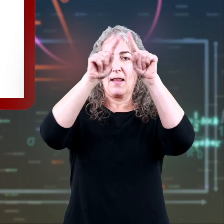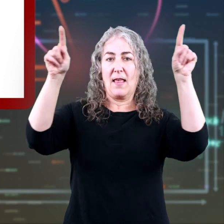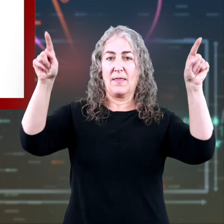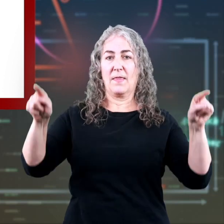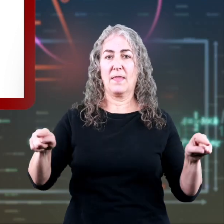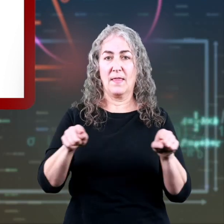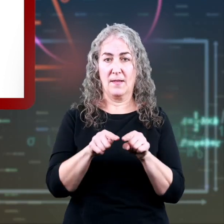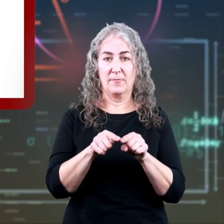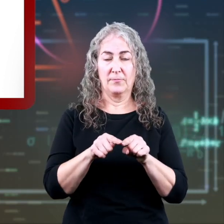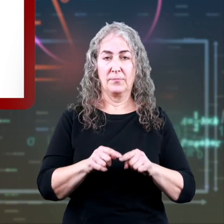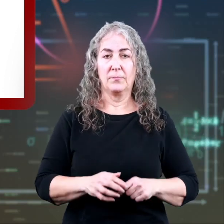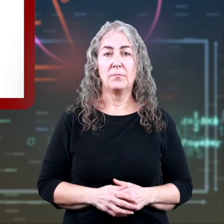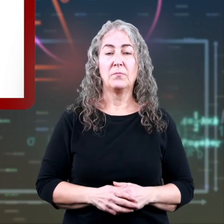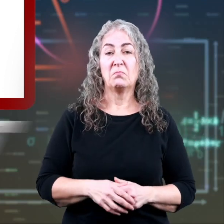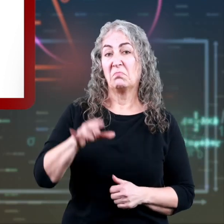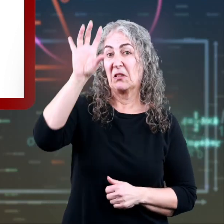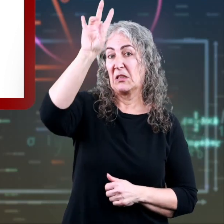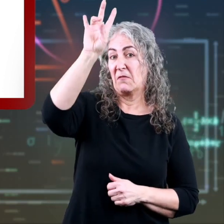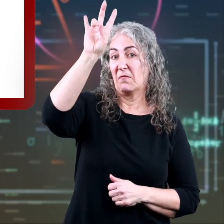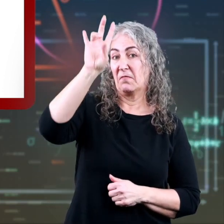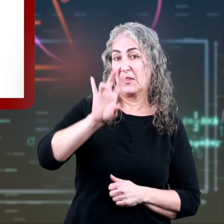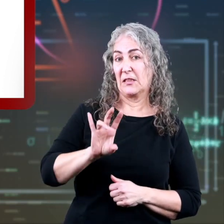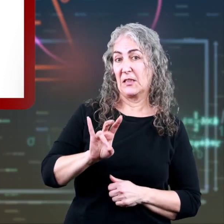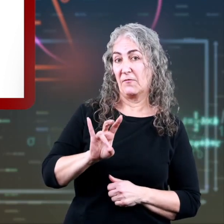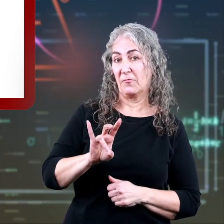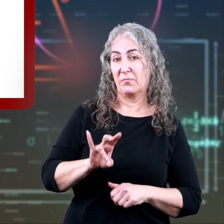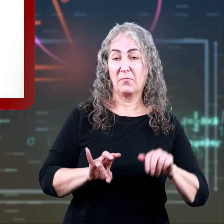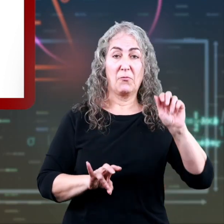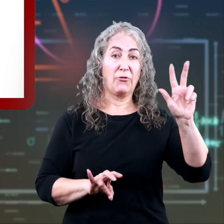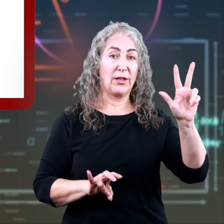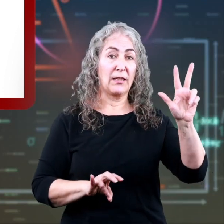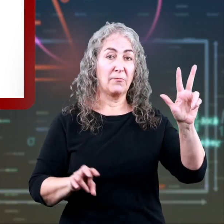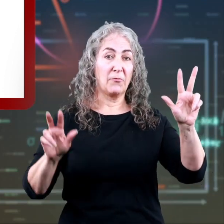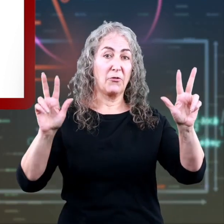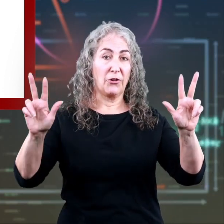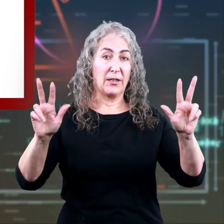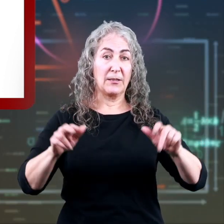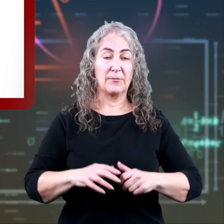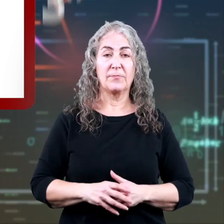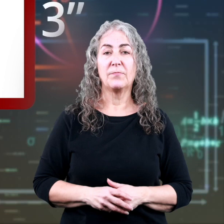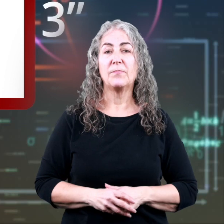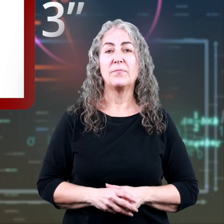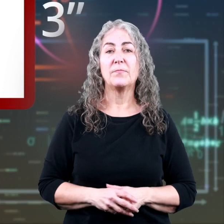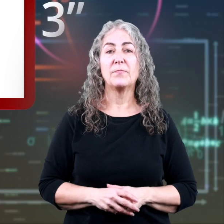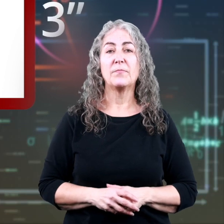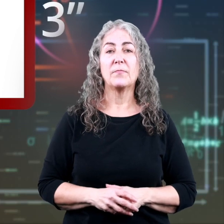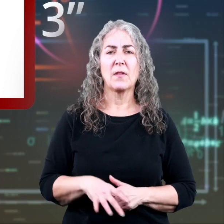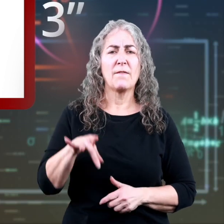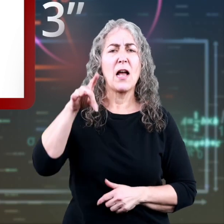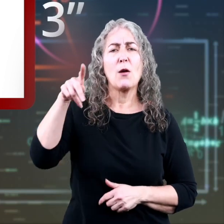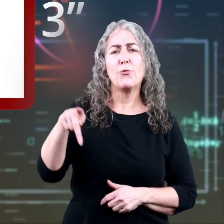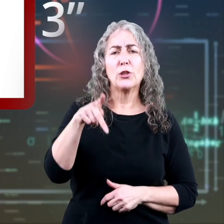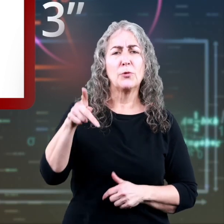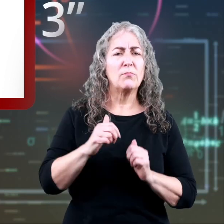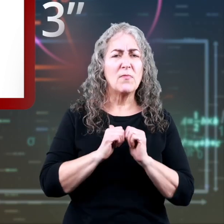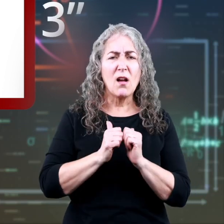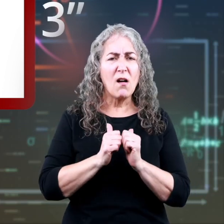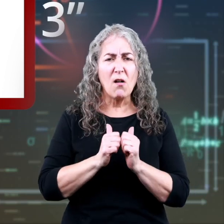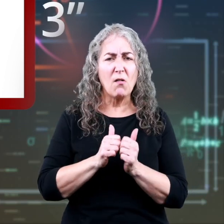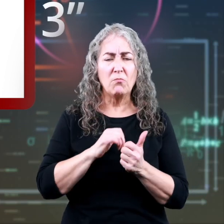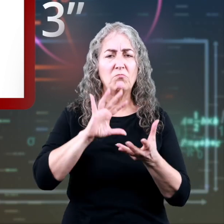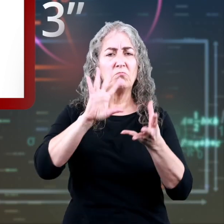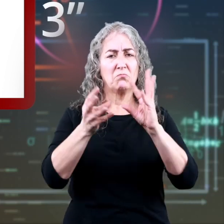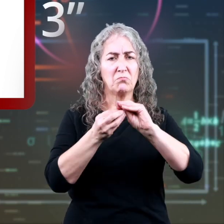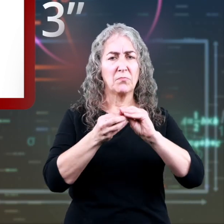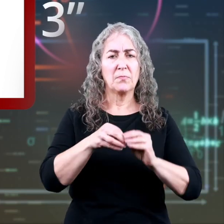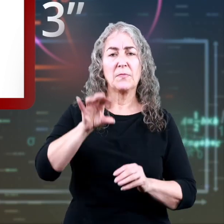length of both sides of this rectangle is 7 inches, and the width of both sides is 3 inches. To find the perimeter,